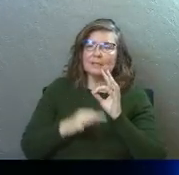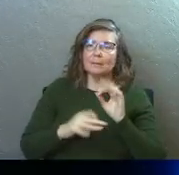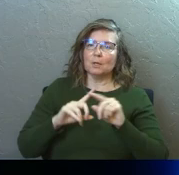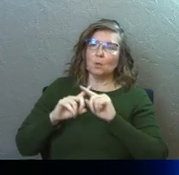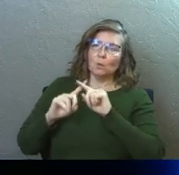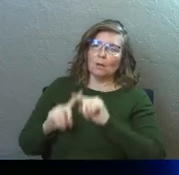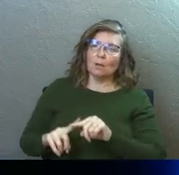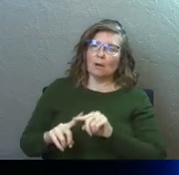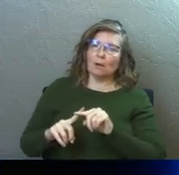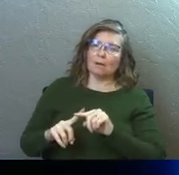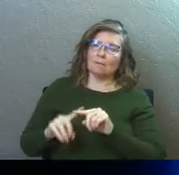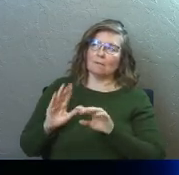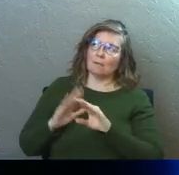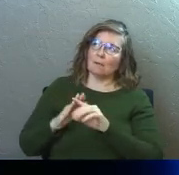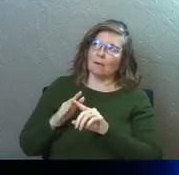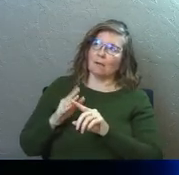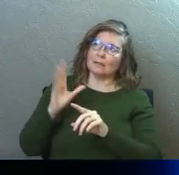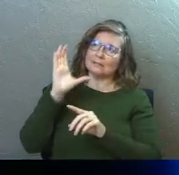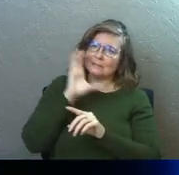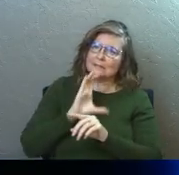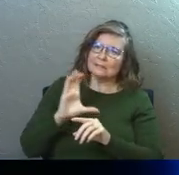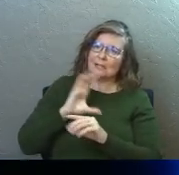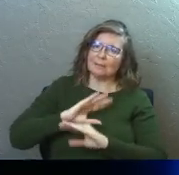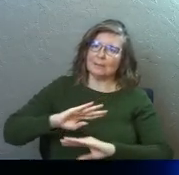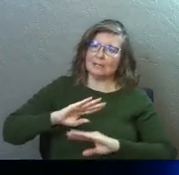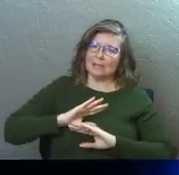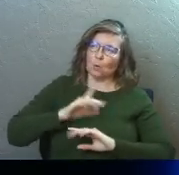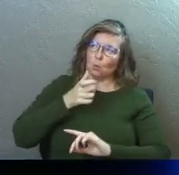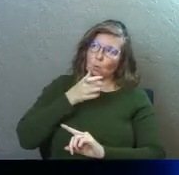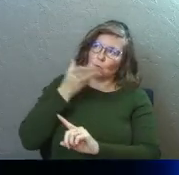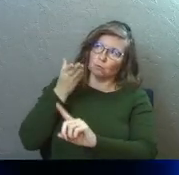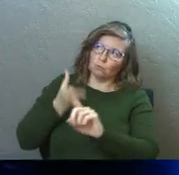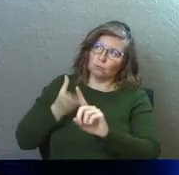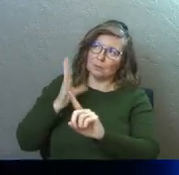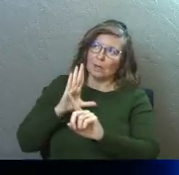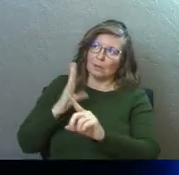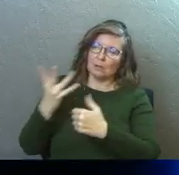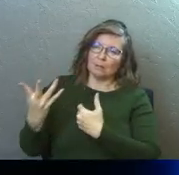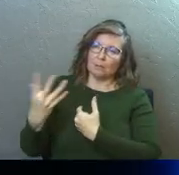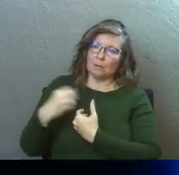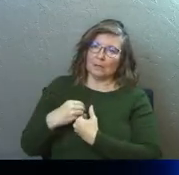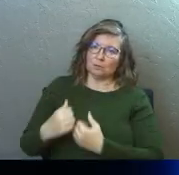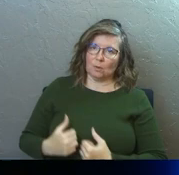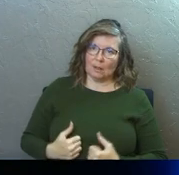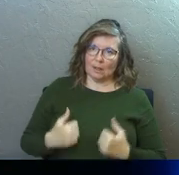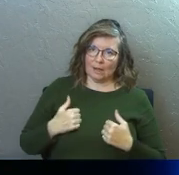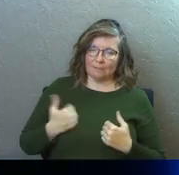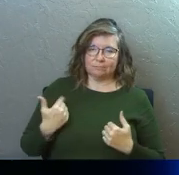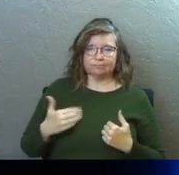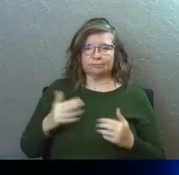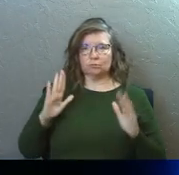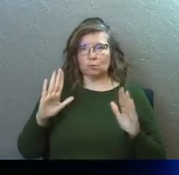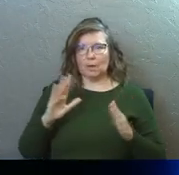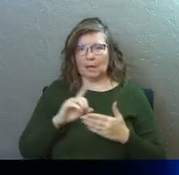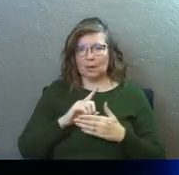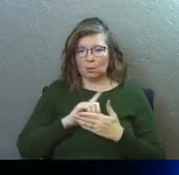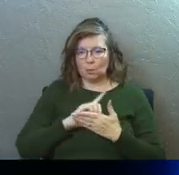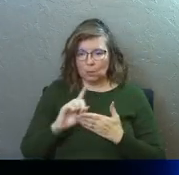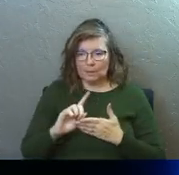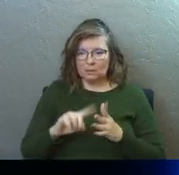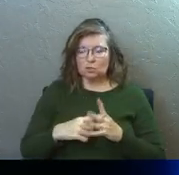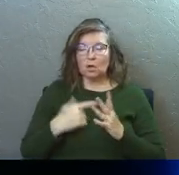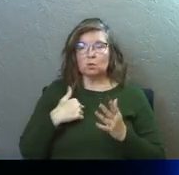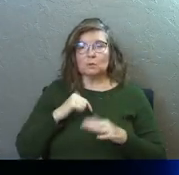relying, relying on seeking and being content with who God is and all that he brings into our lives. Such a great week, such a great start